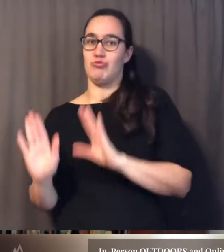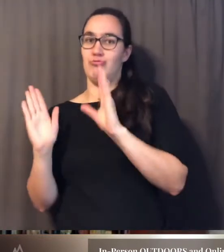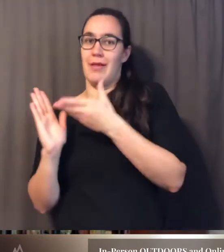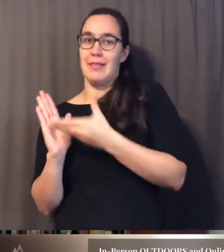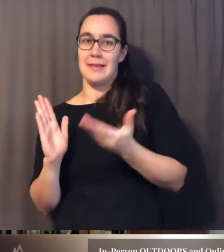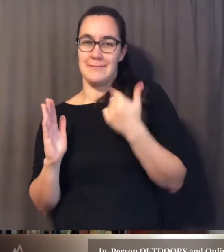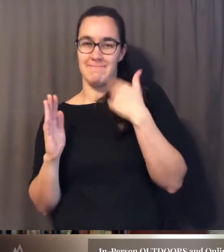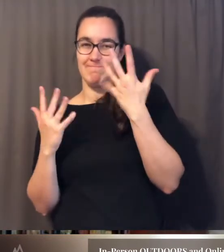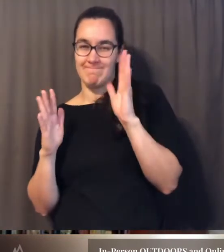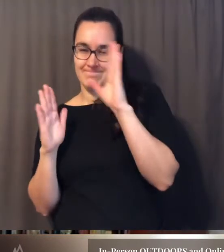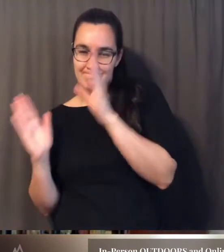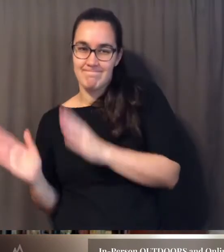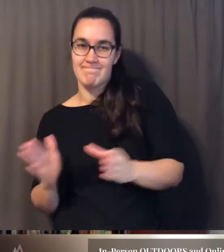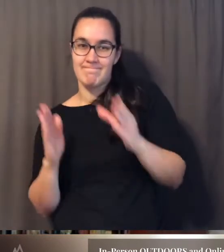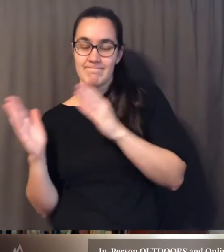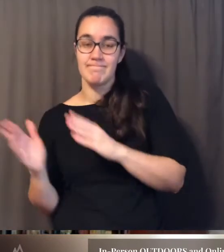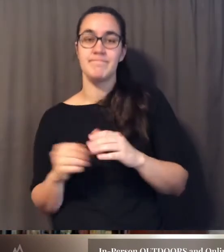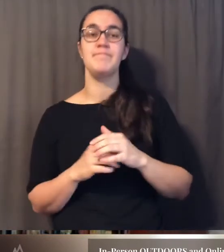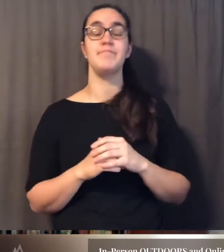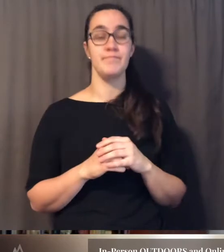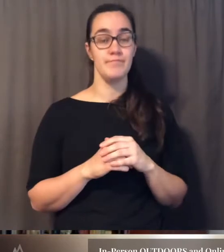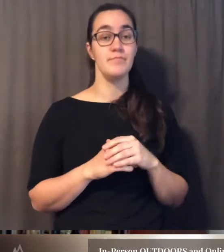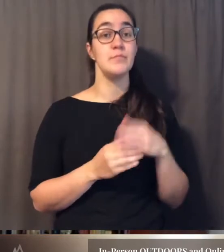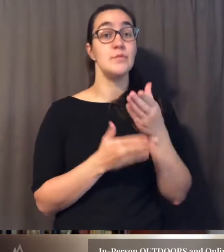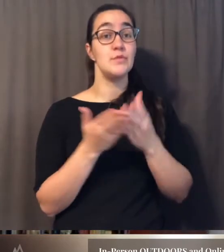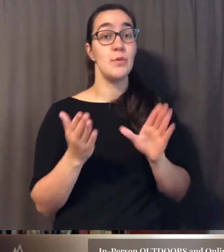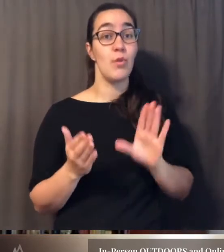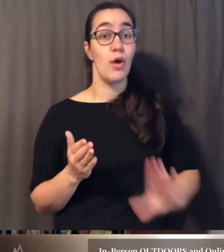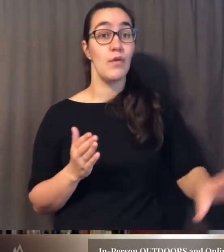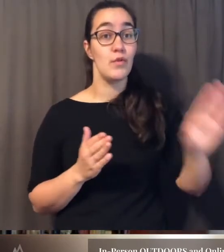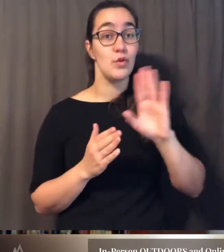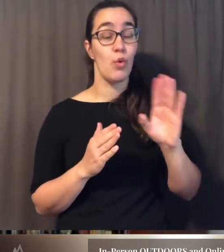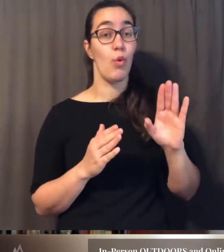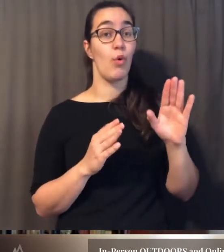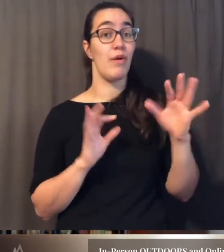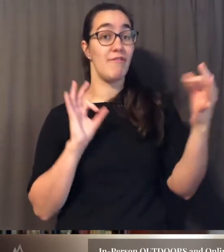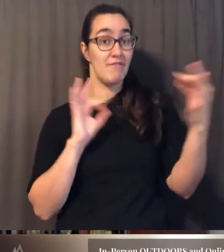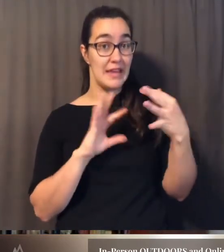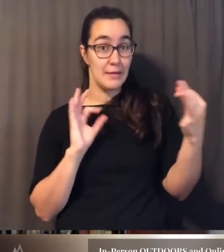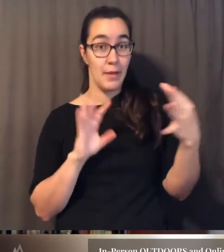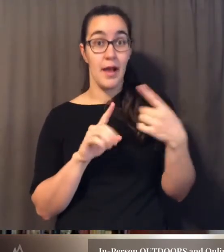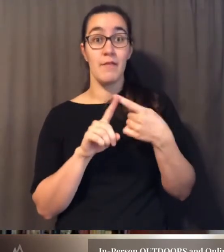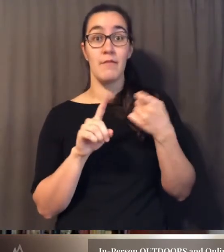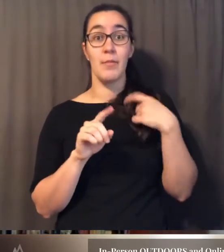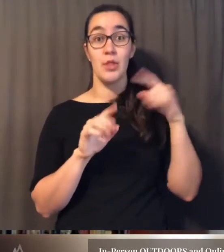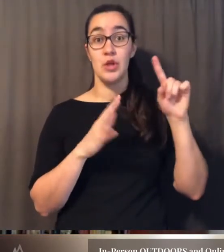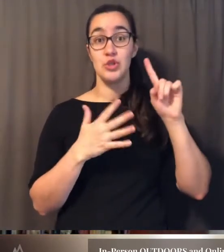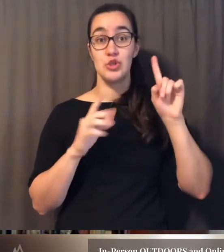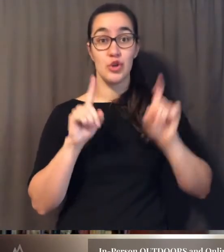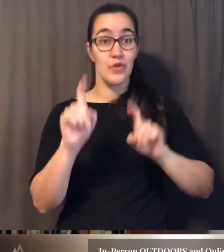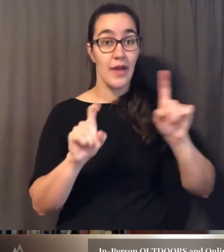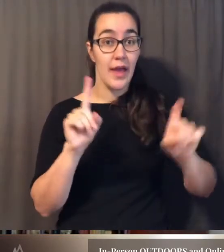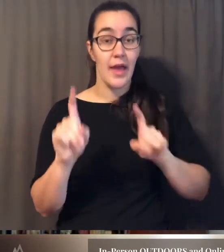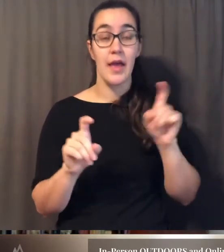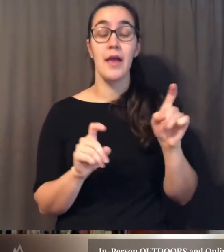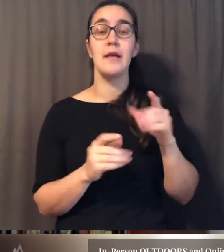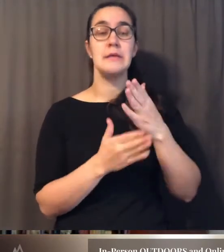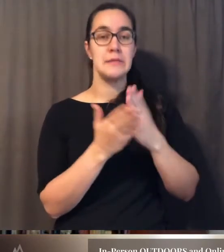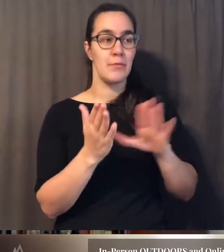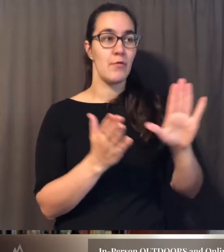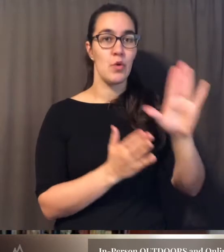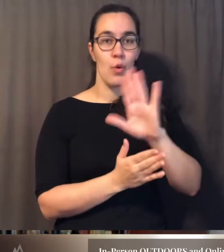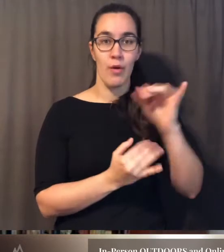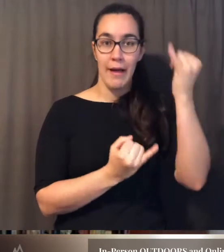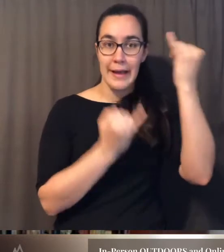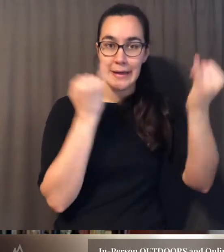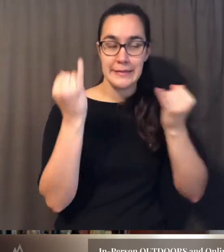during that hour right so we actually have taken some of the things that you have um answered back in the survey taking some of the ideas out of